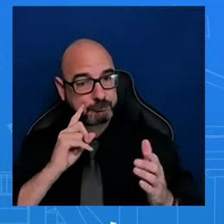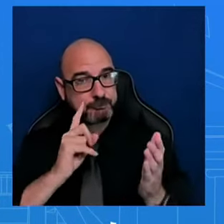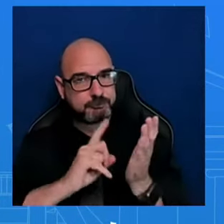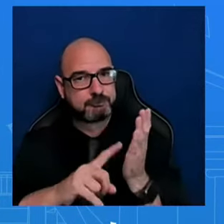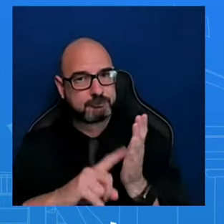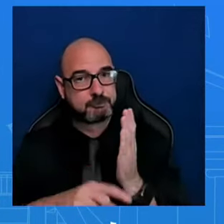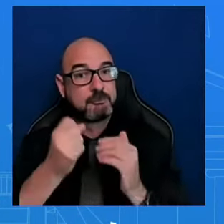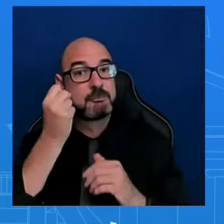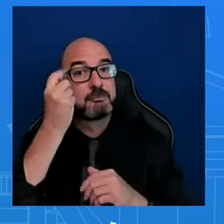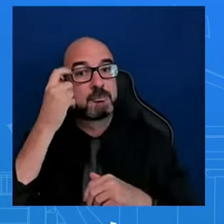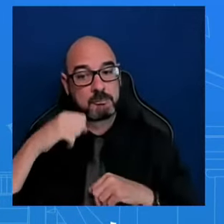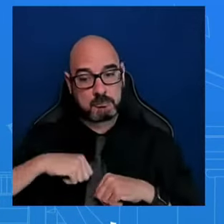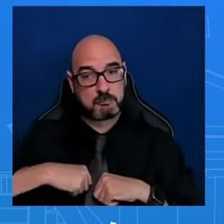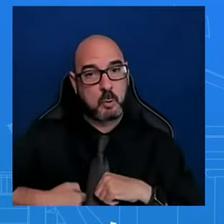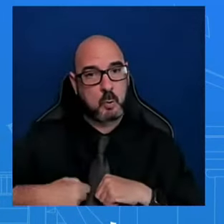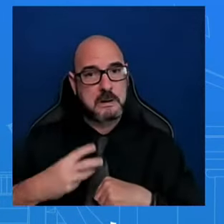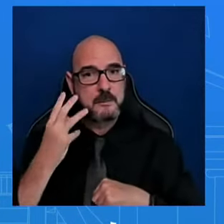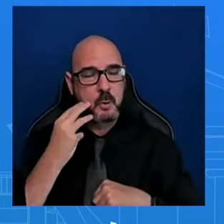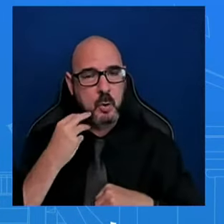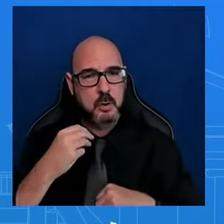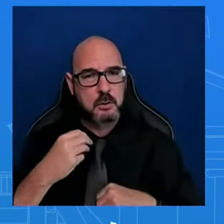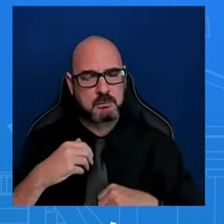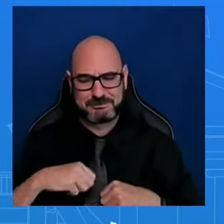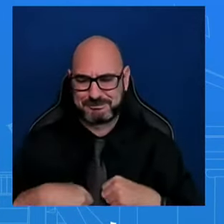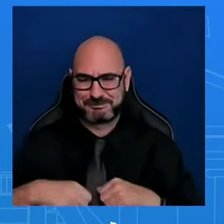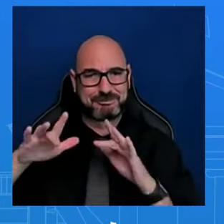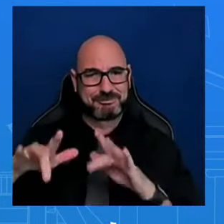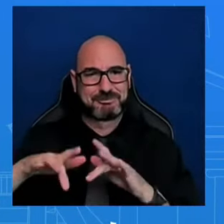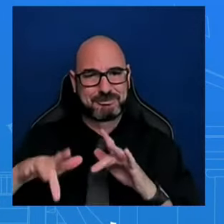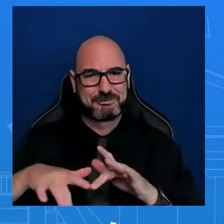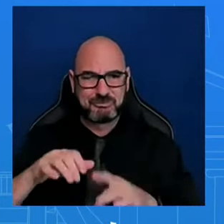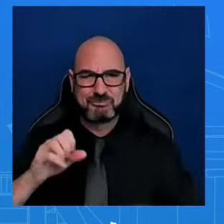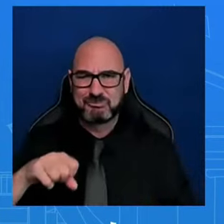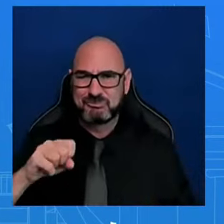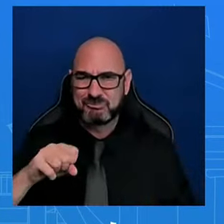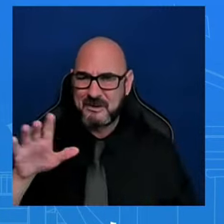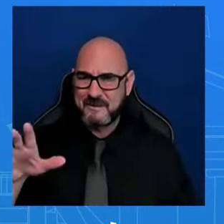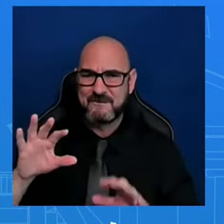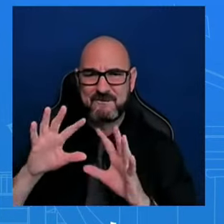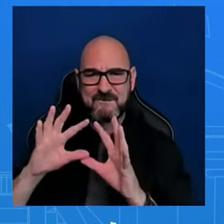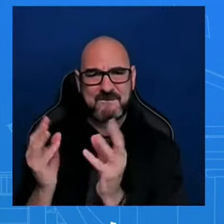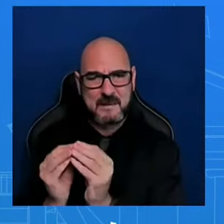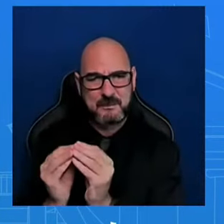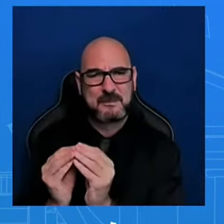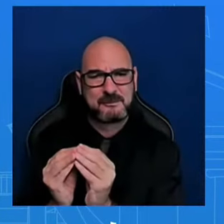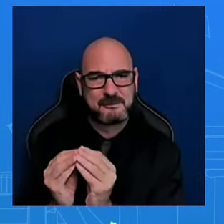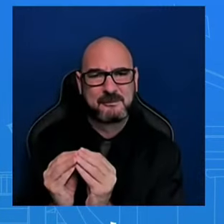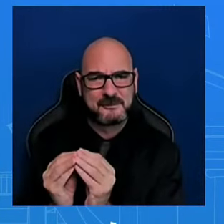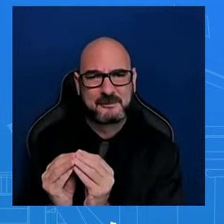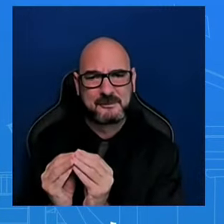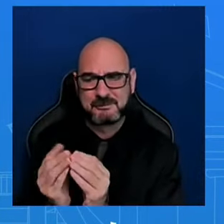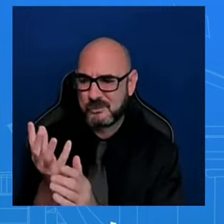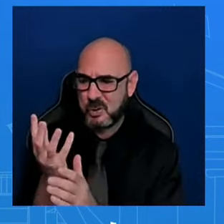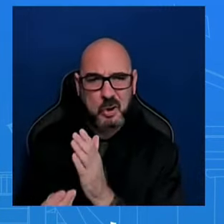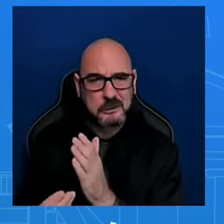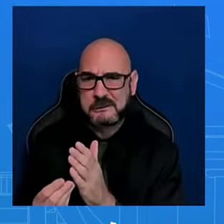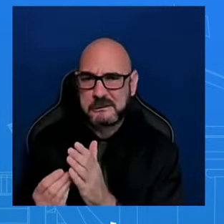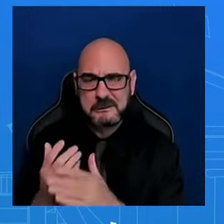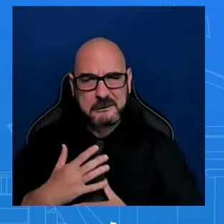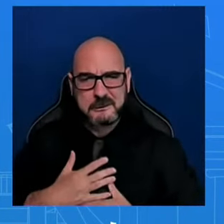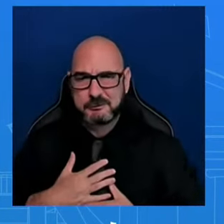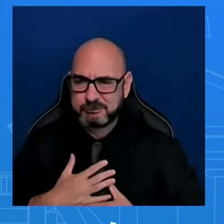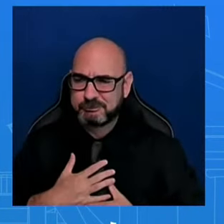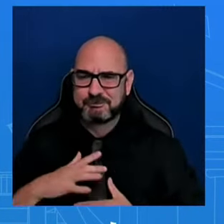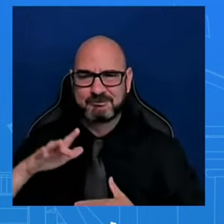understand that. We are mourning with him. We are mourning with the families that lost their loved ones. So we can be sensitive to that. But as it relates